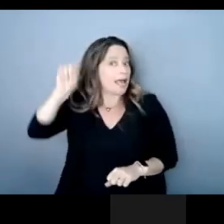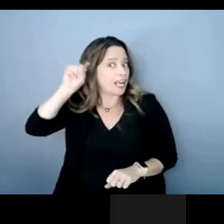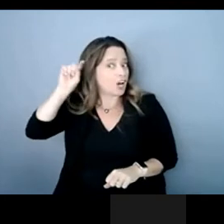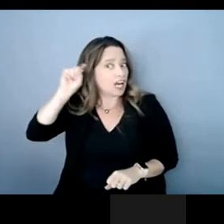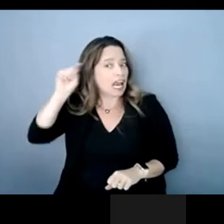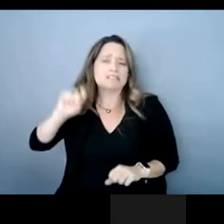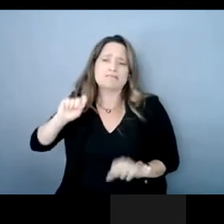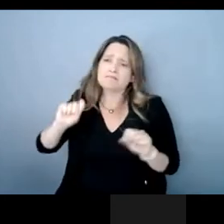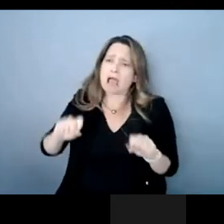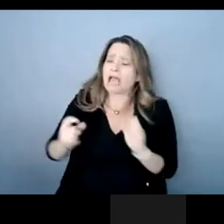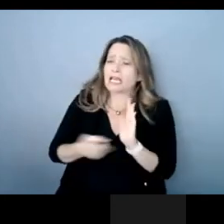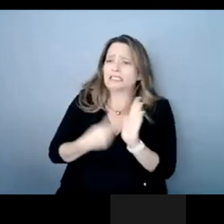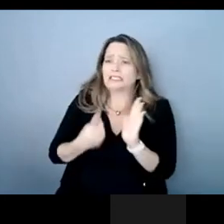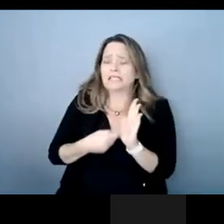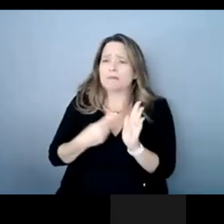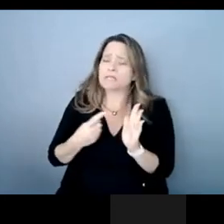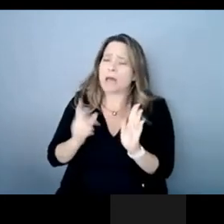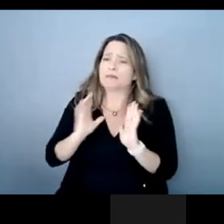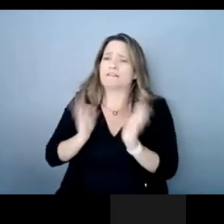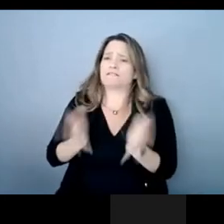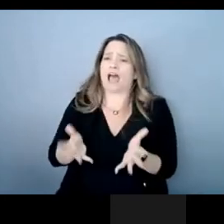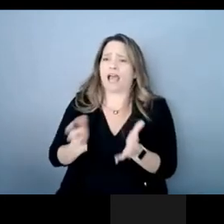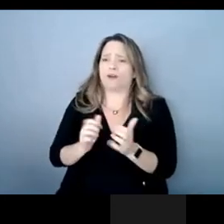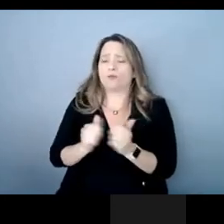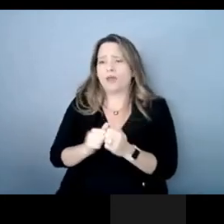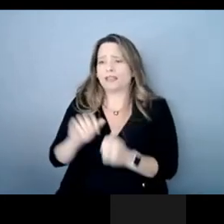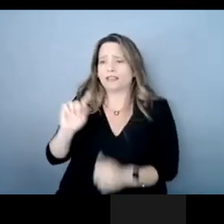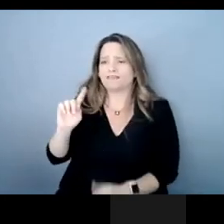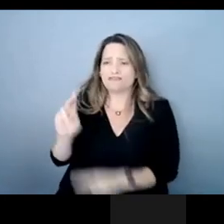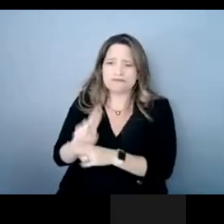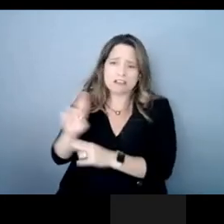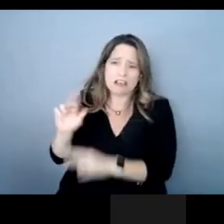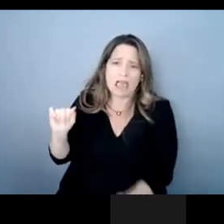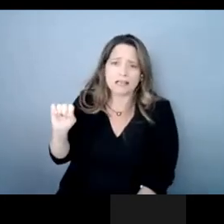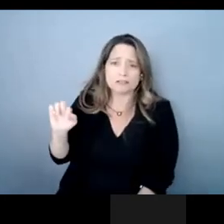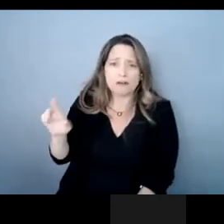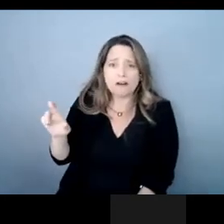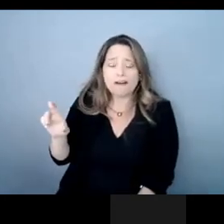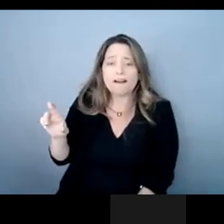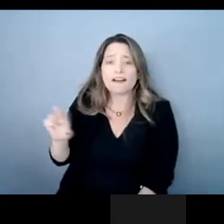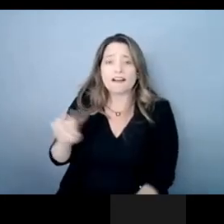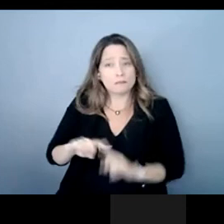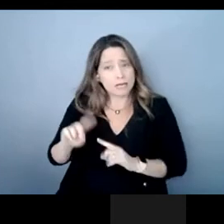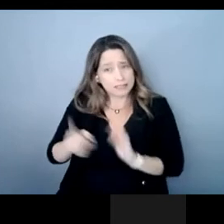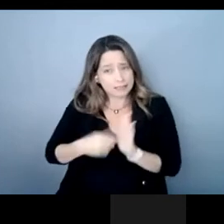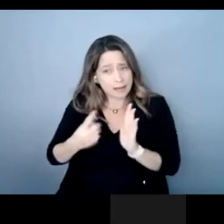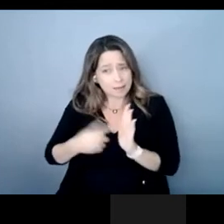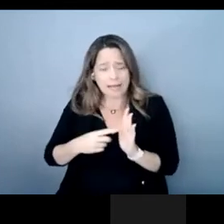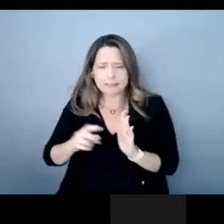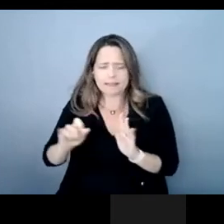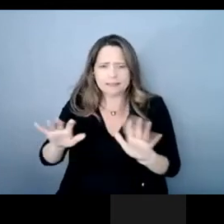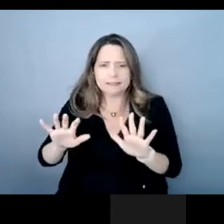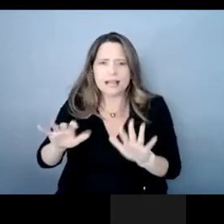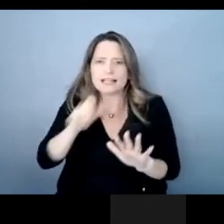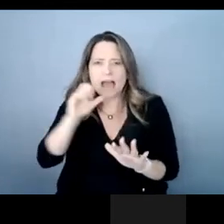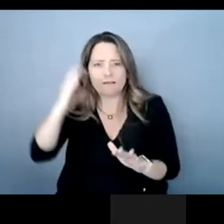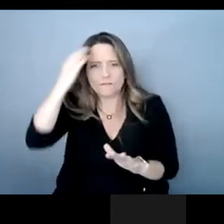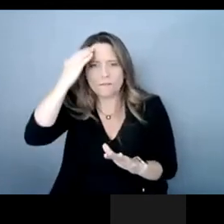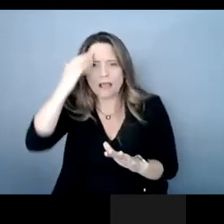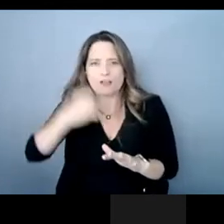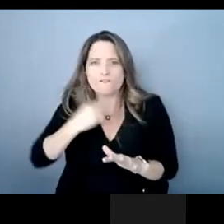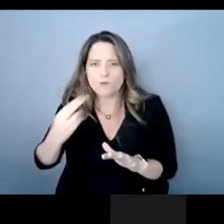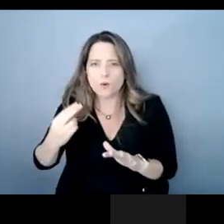can sometimes get a a long fine with asr but there are other times unfamiliar voices like christina said